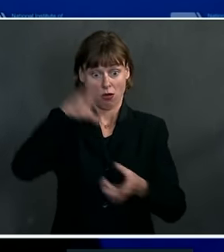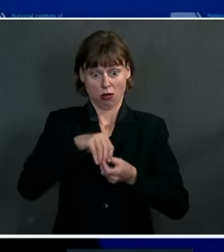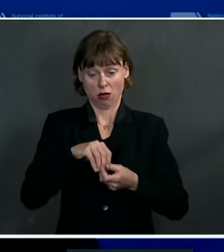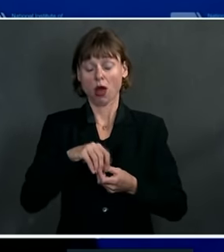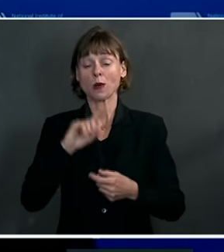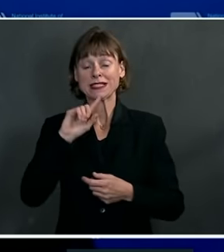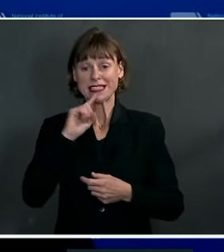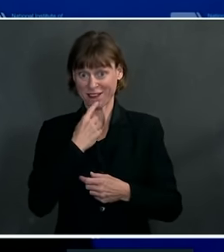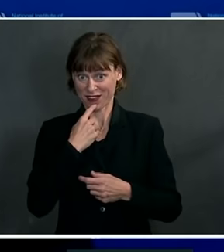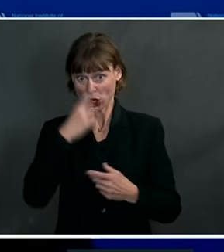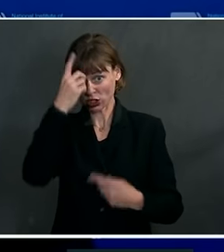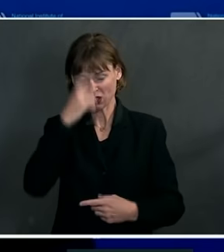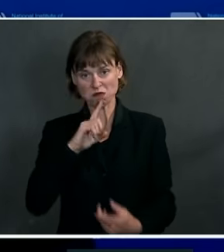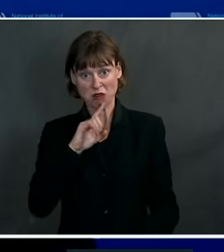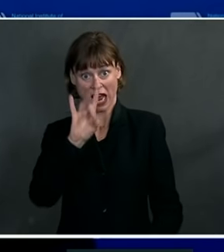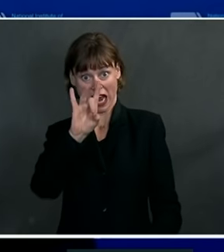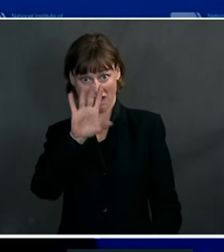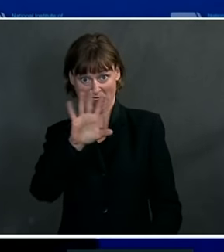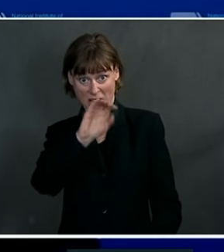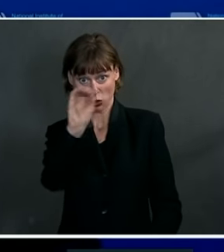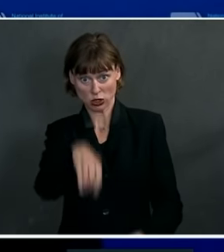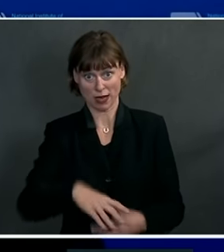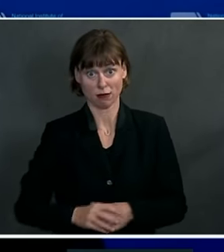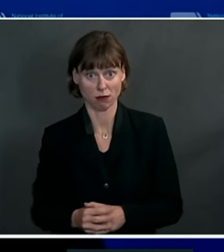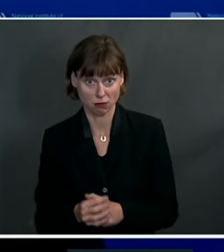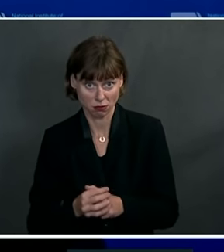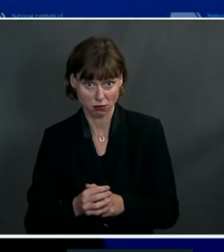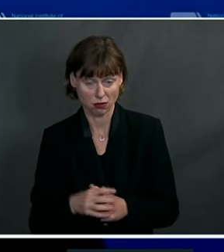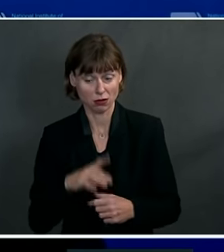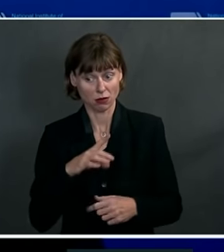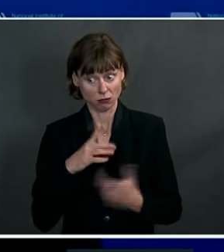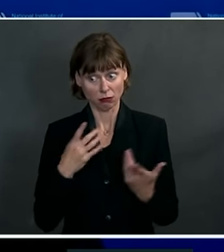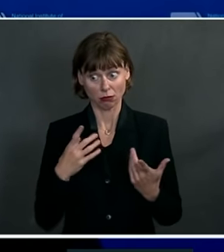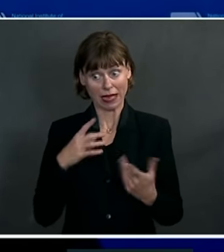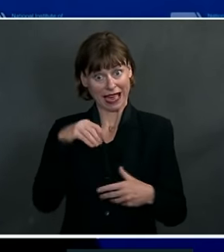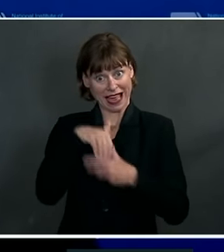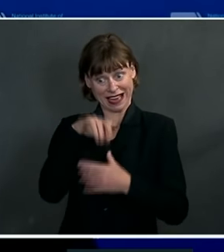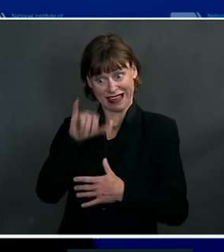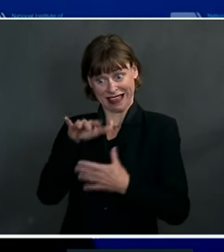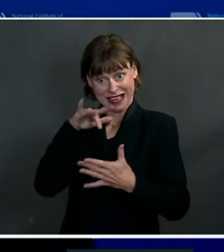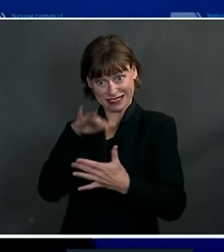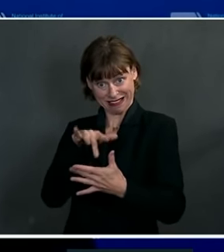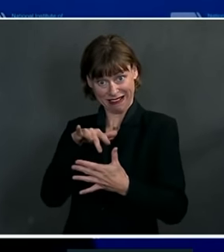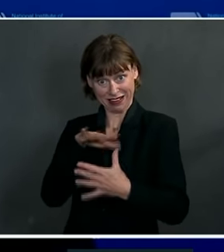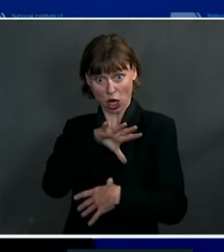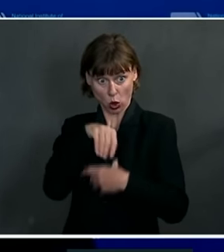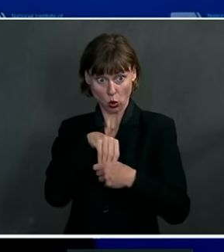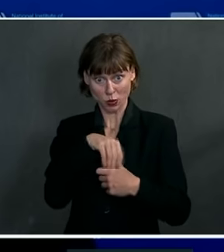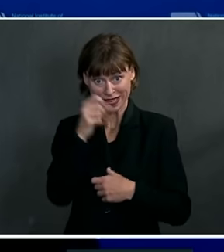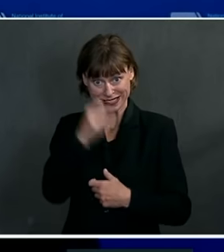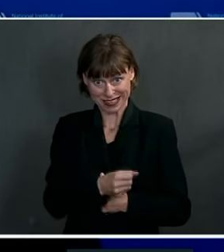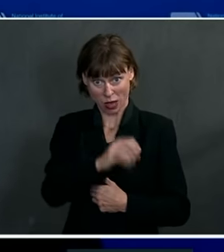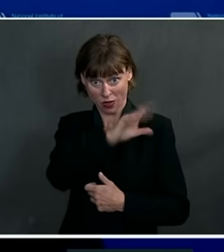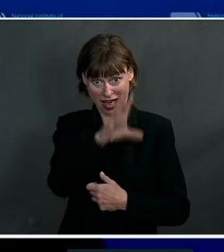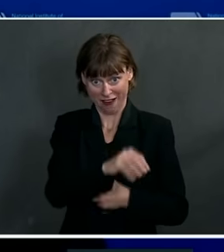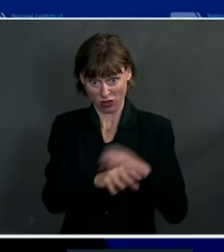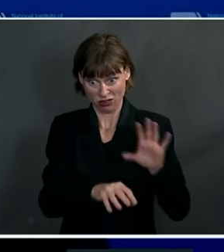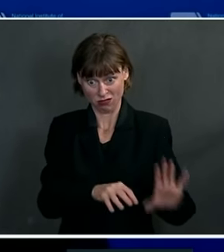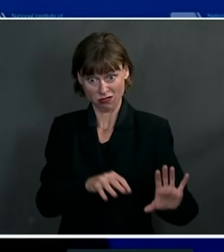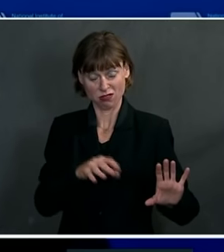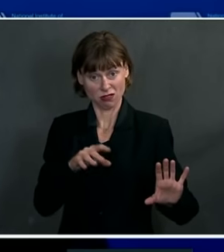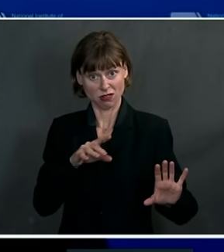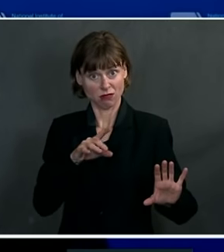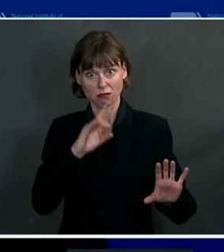was 85 percent. And in fact, in the study, including in the South African isolate, there were